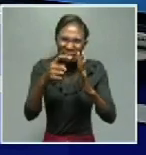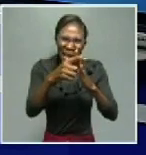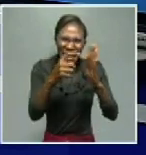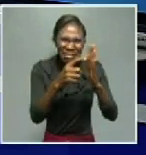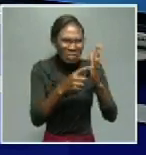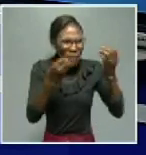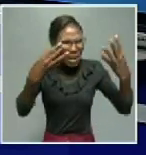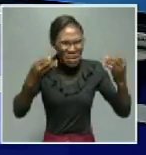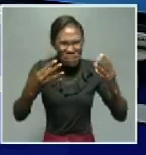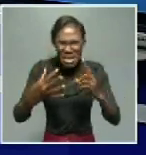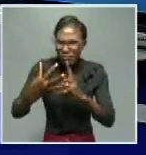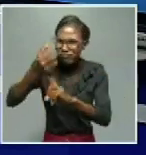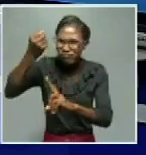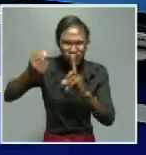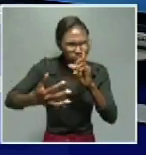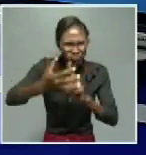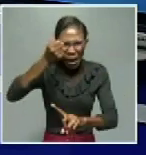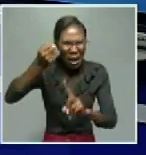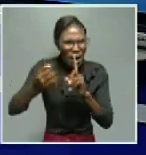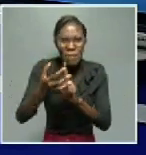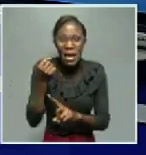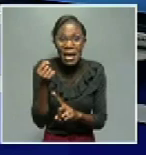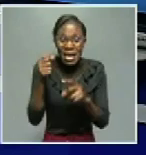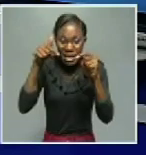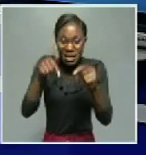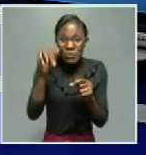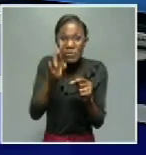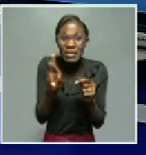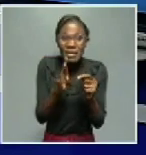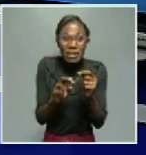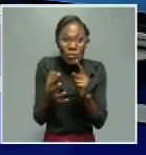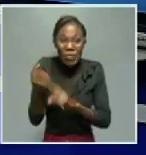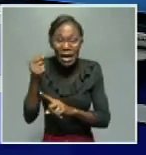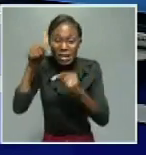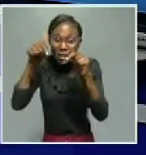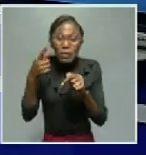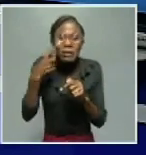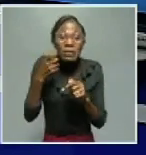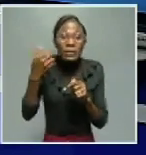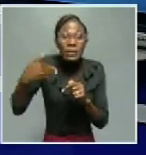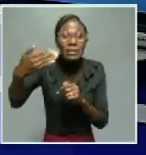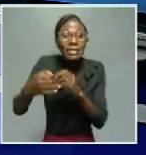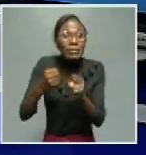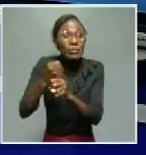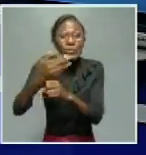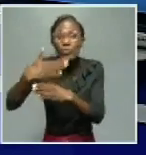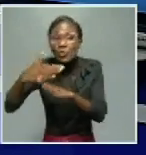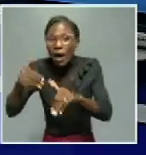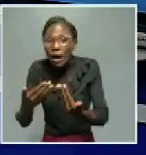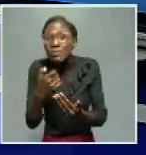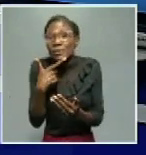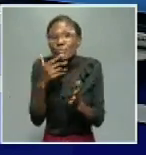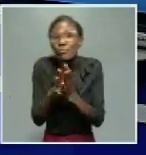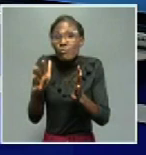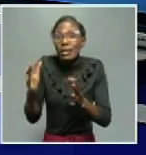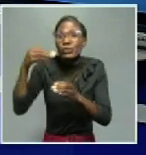that your region has been able to implement, and we'll be looking forward to next year, just to see how you'll be faring in your region. Thank you so much